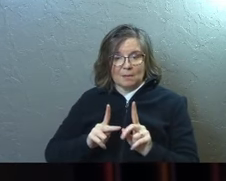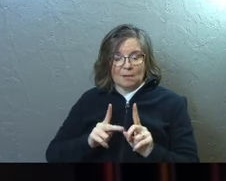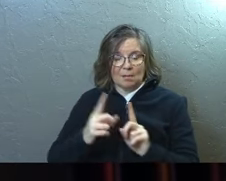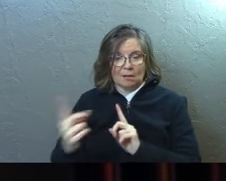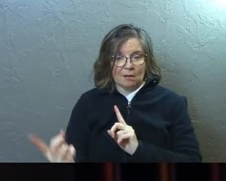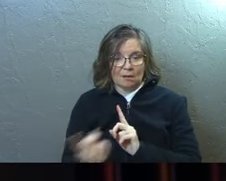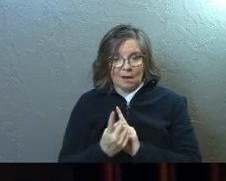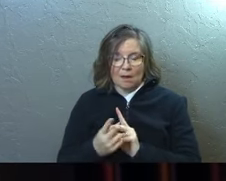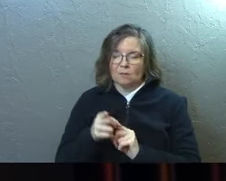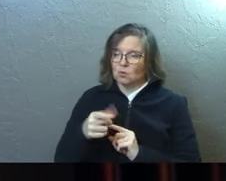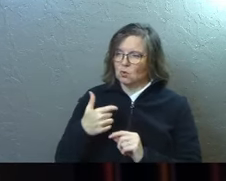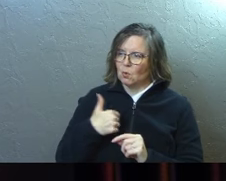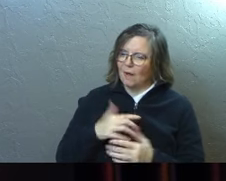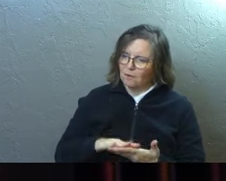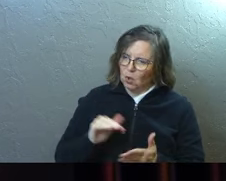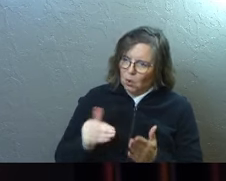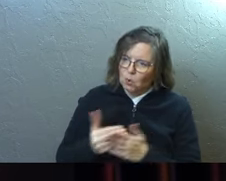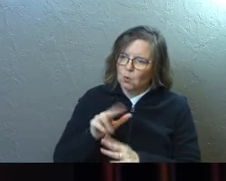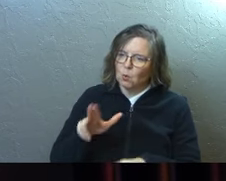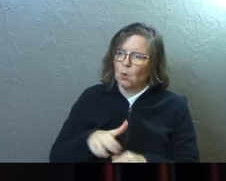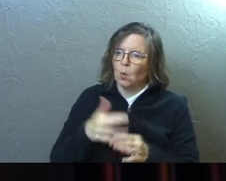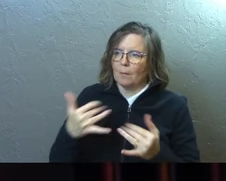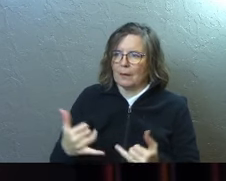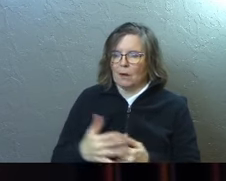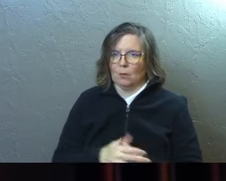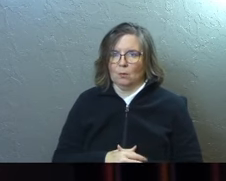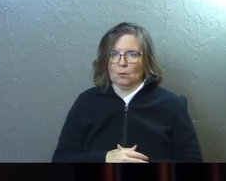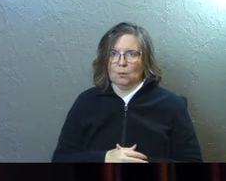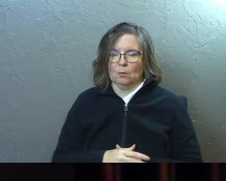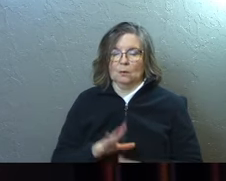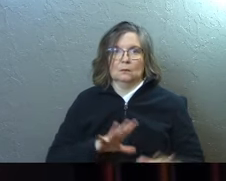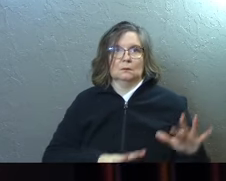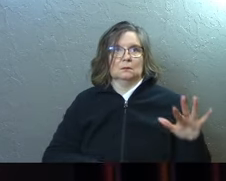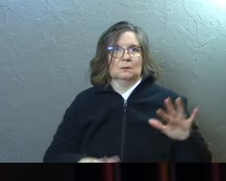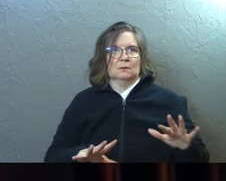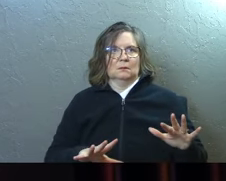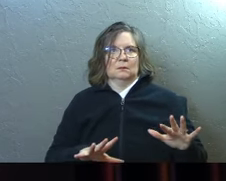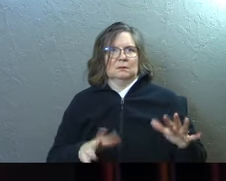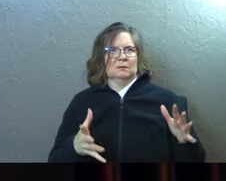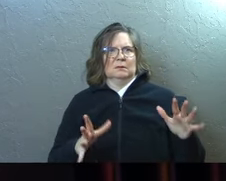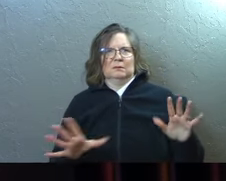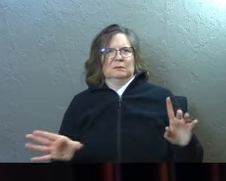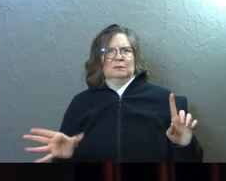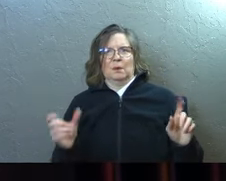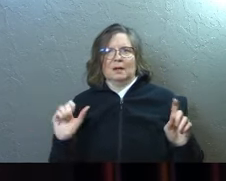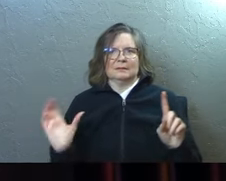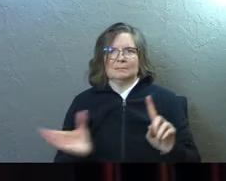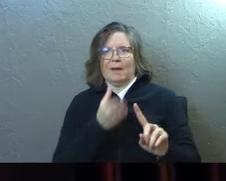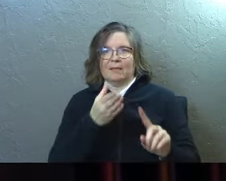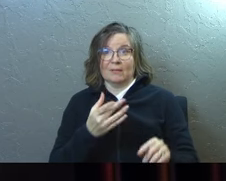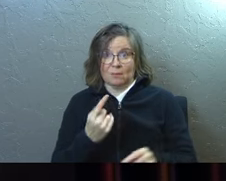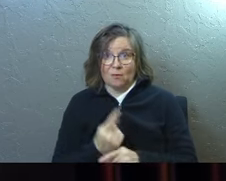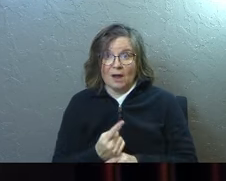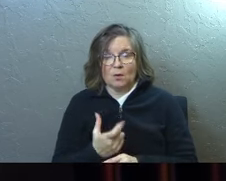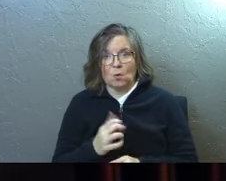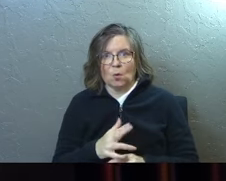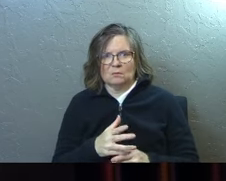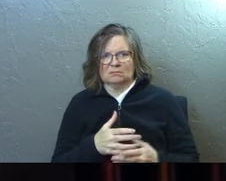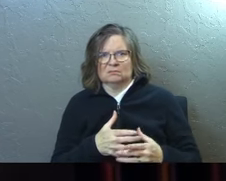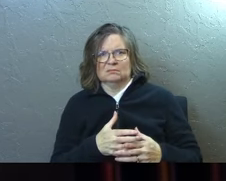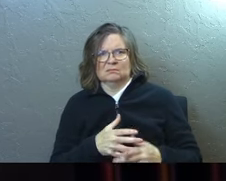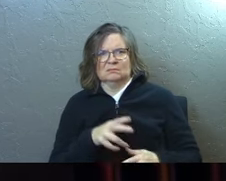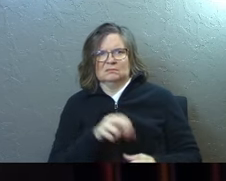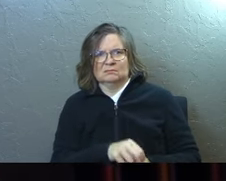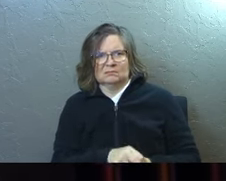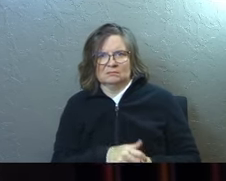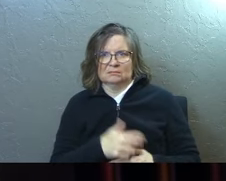you and say, you know, you've got to learn a new normal right now. And then you want to smack them, right? Or choke them